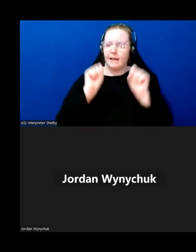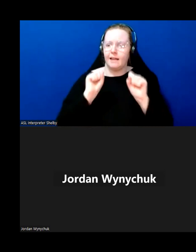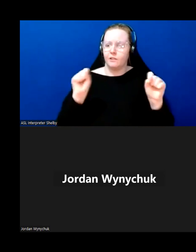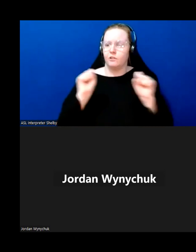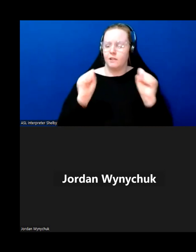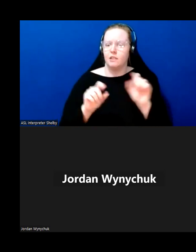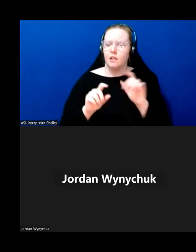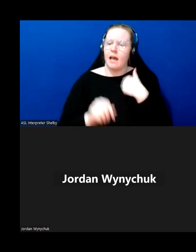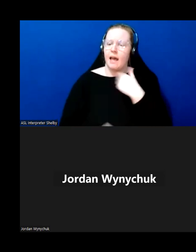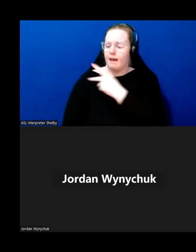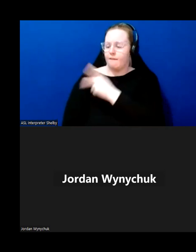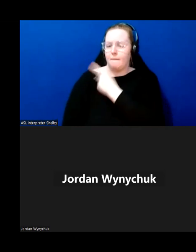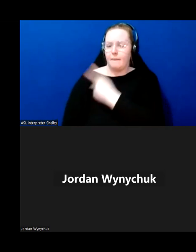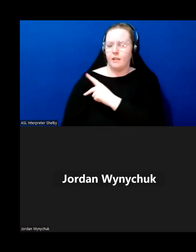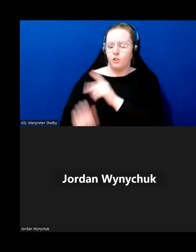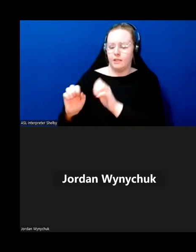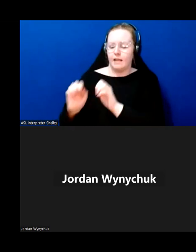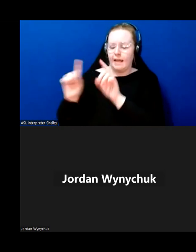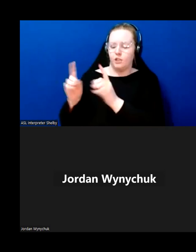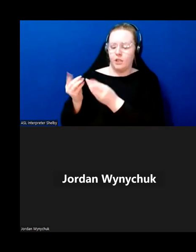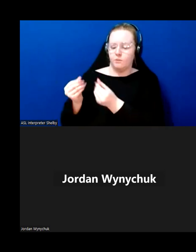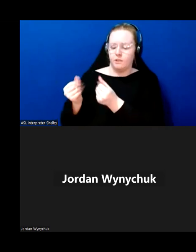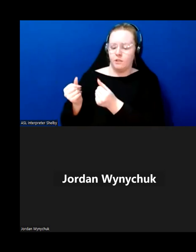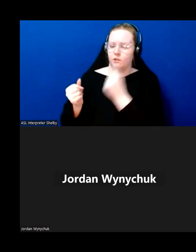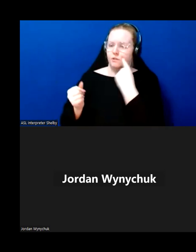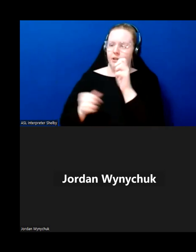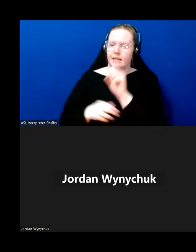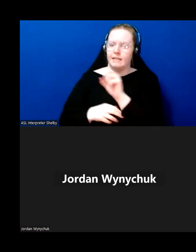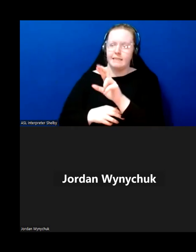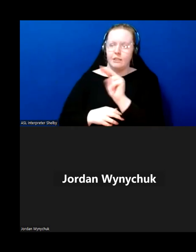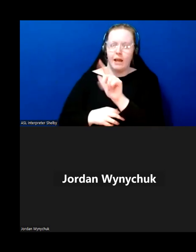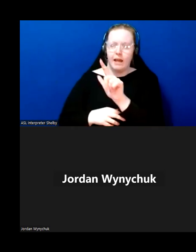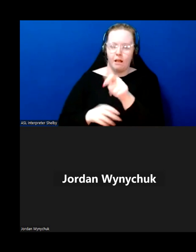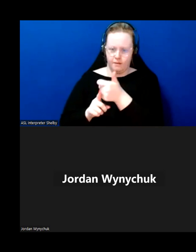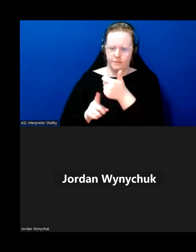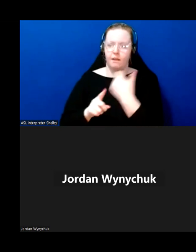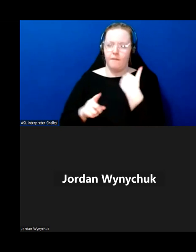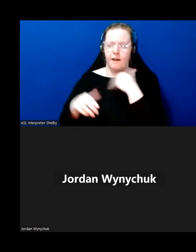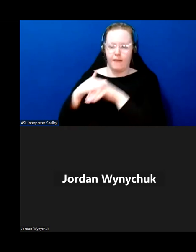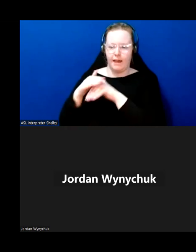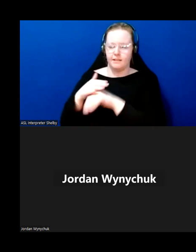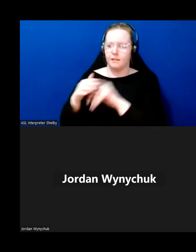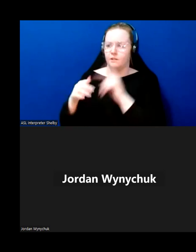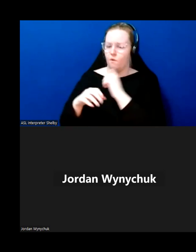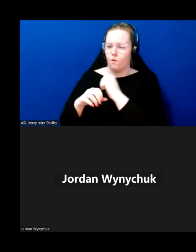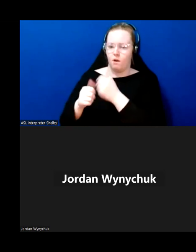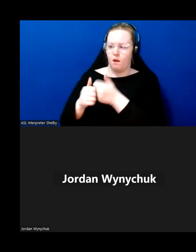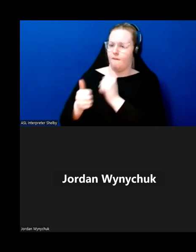educational material i believe seniors nl um has access to them in our preventing falls uh